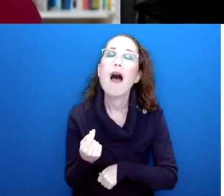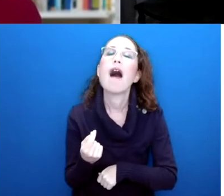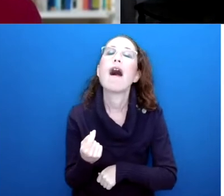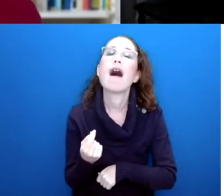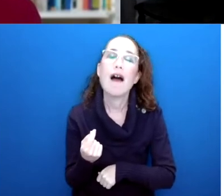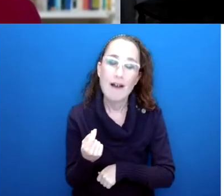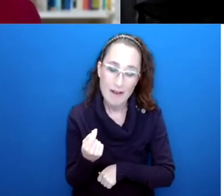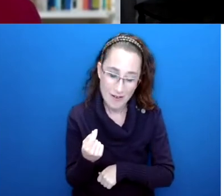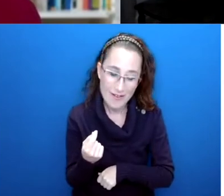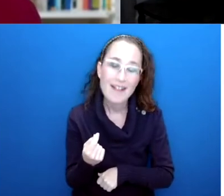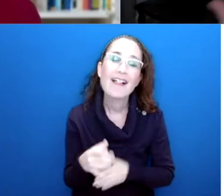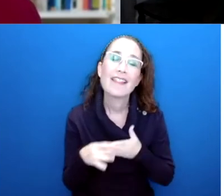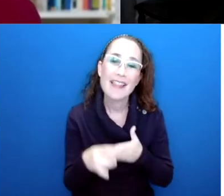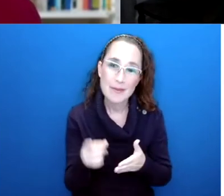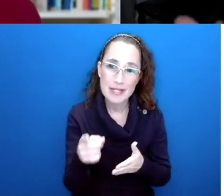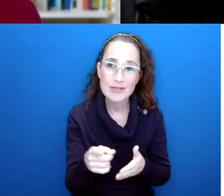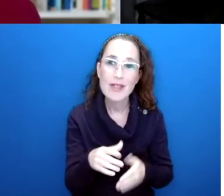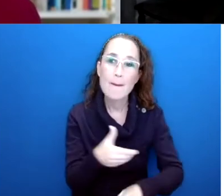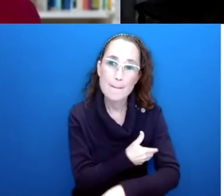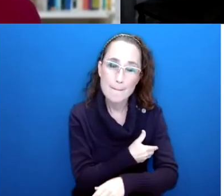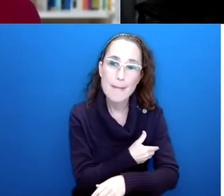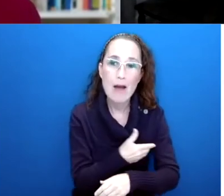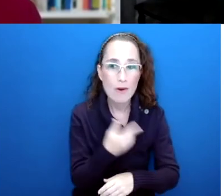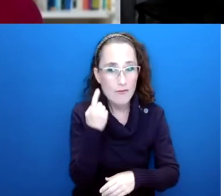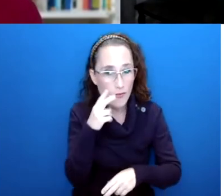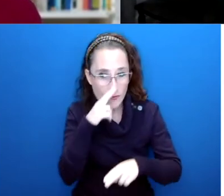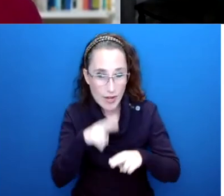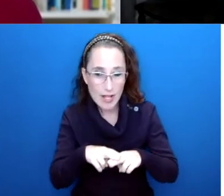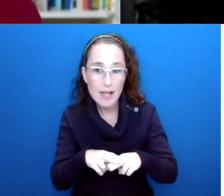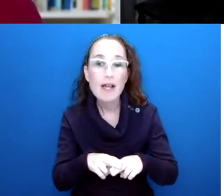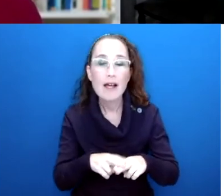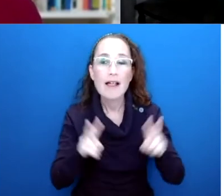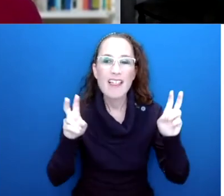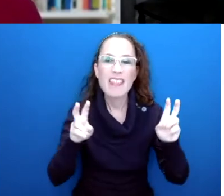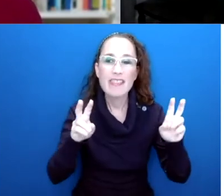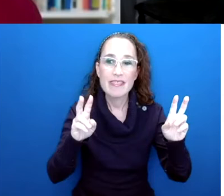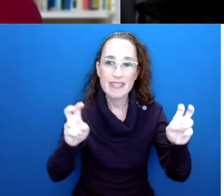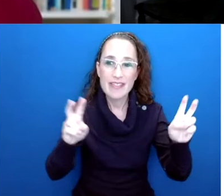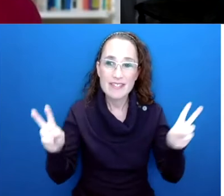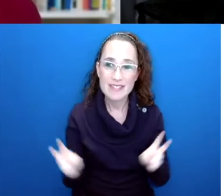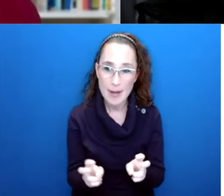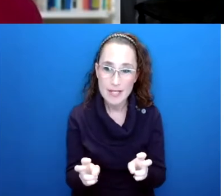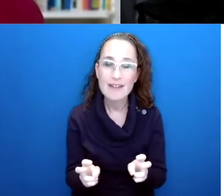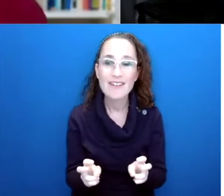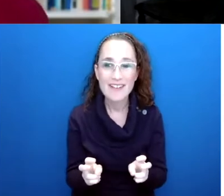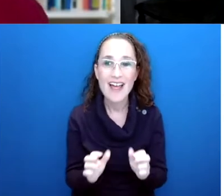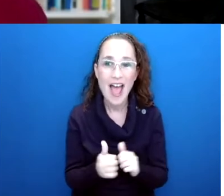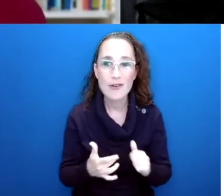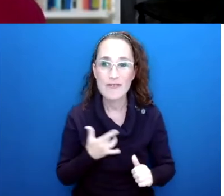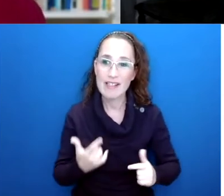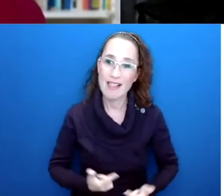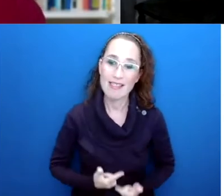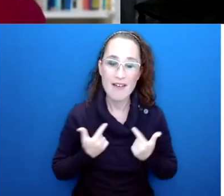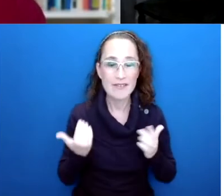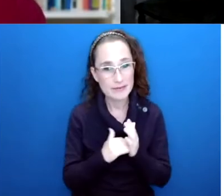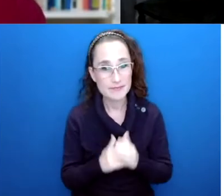also partially explains its subtitle, which is how to feel alive again. Yeah, I was reminded of